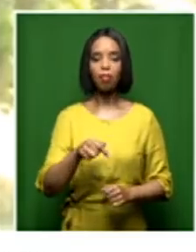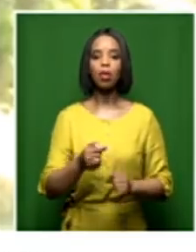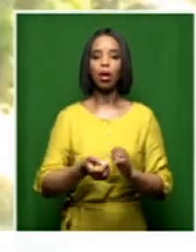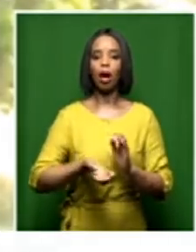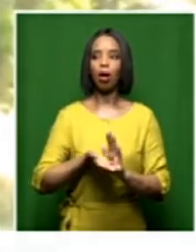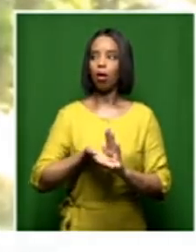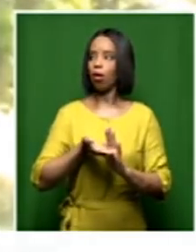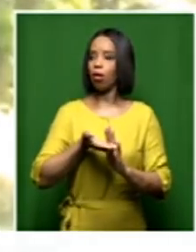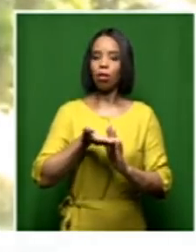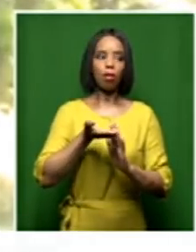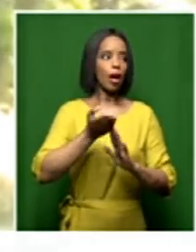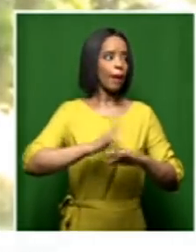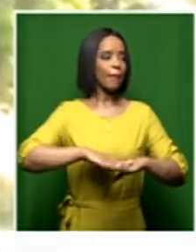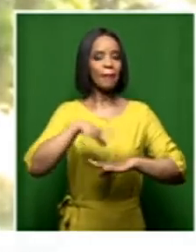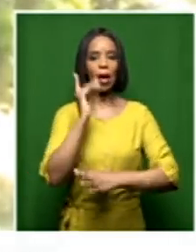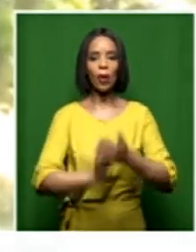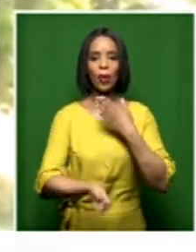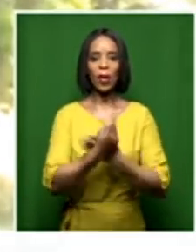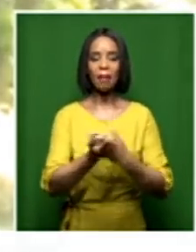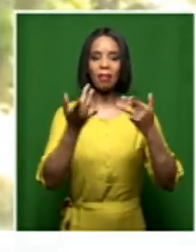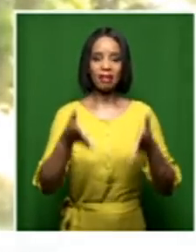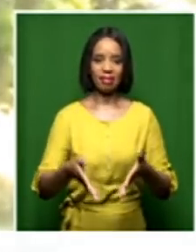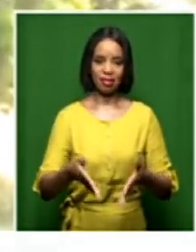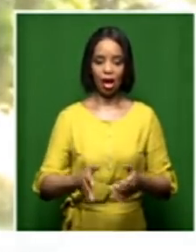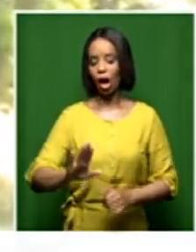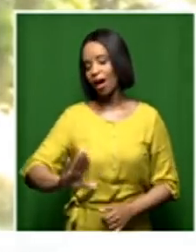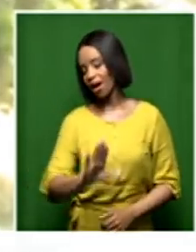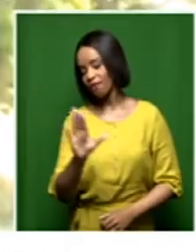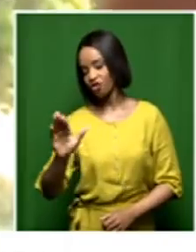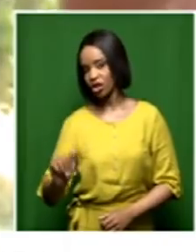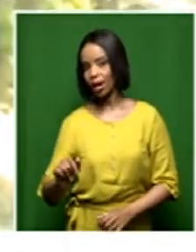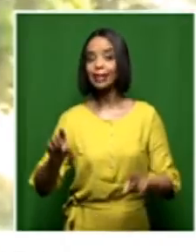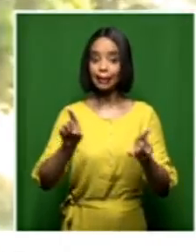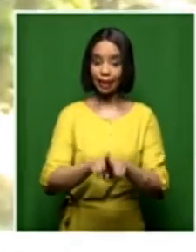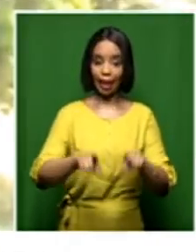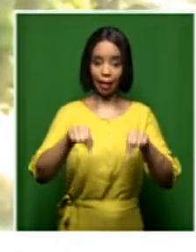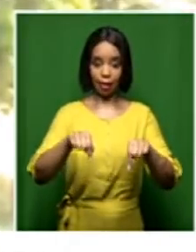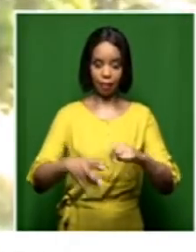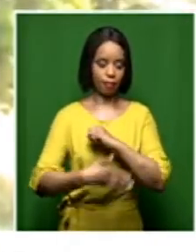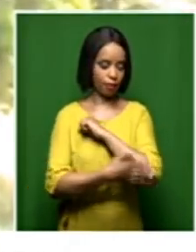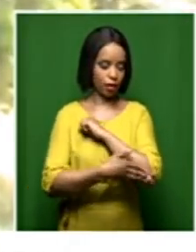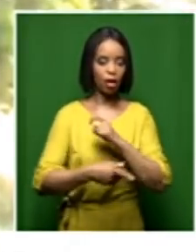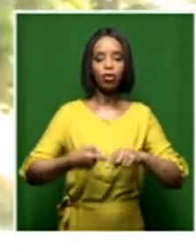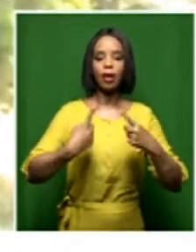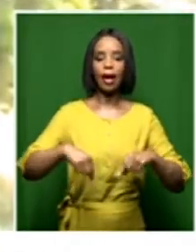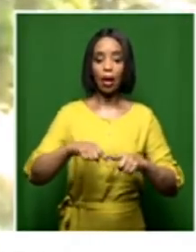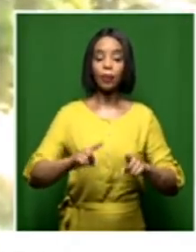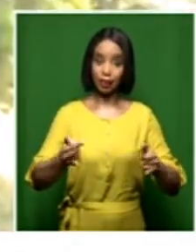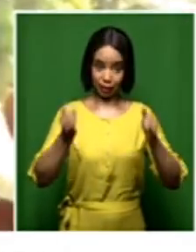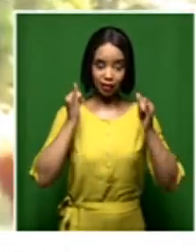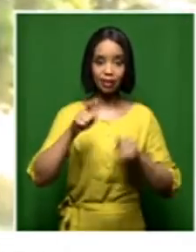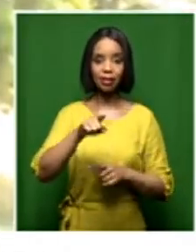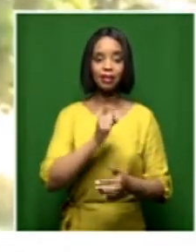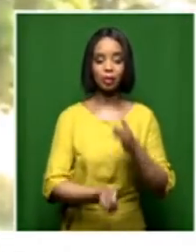and more so in our country, and they deal with certain categories there. One of those serious categories is what they call